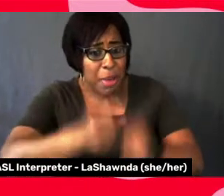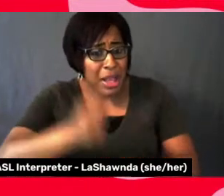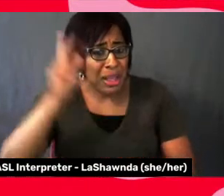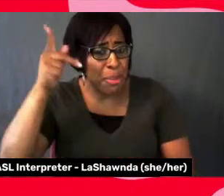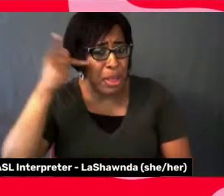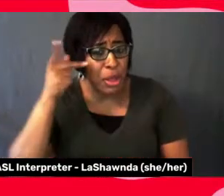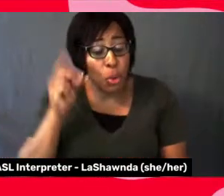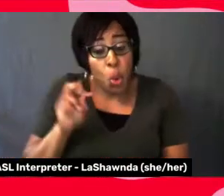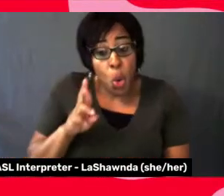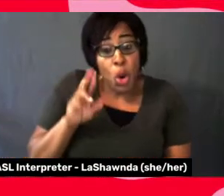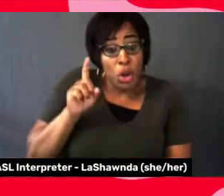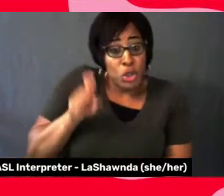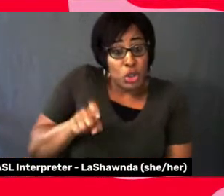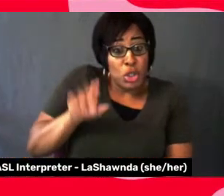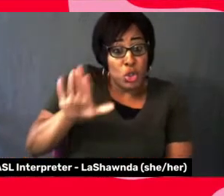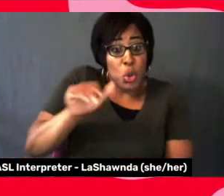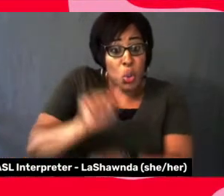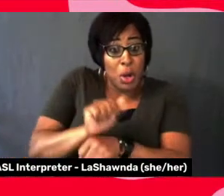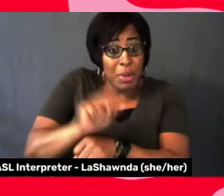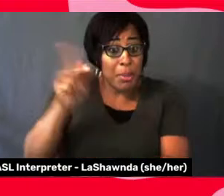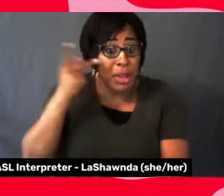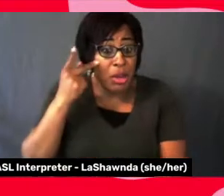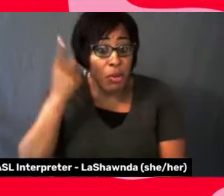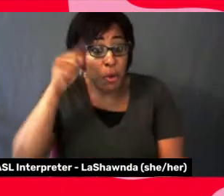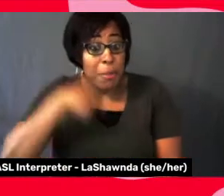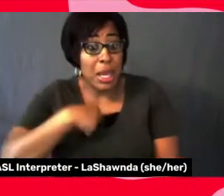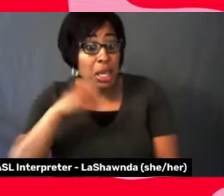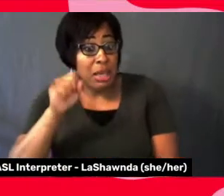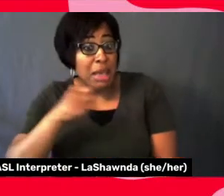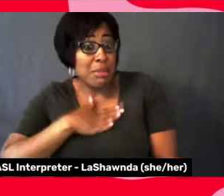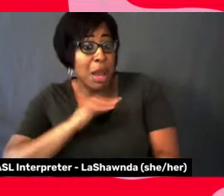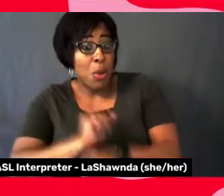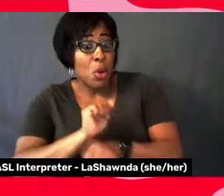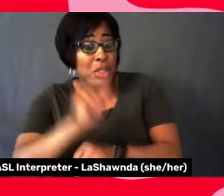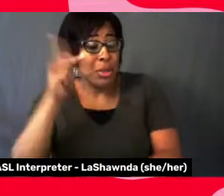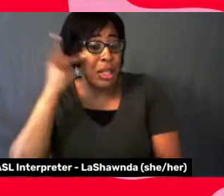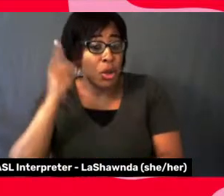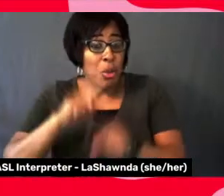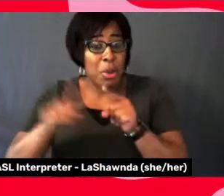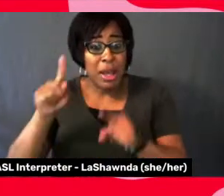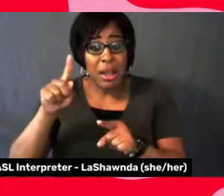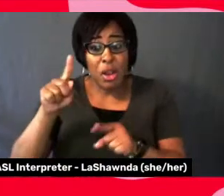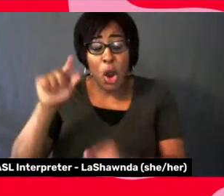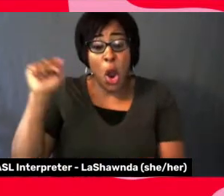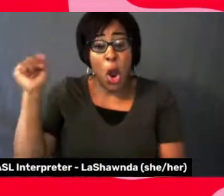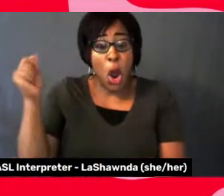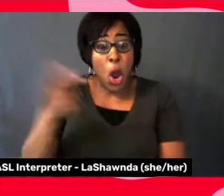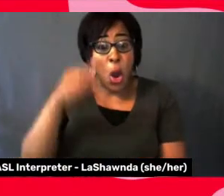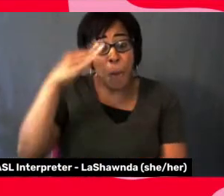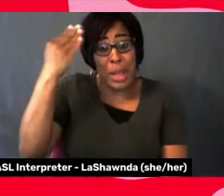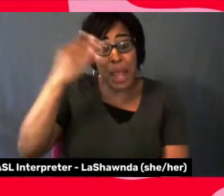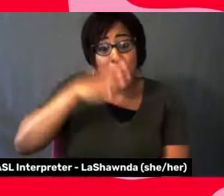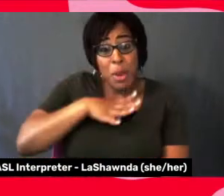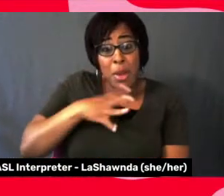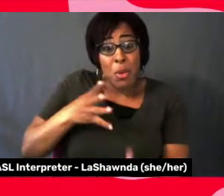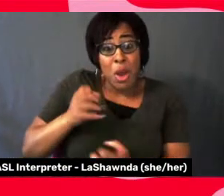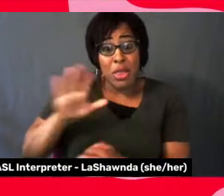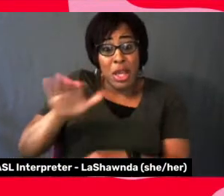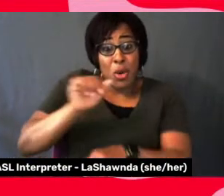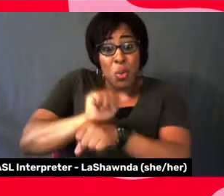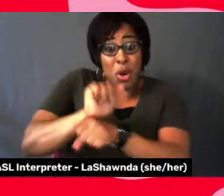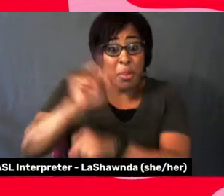I, for, for me, it is my work is political, but I don't know if that's true for all black women. And I don't want them to have to have that burden